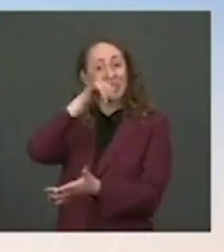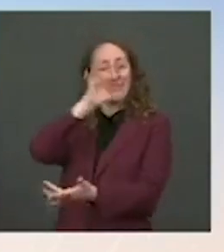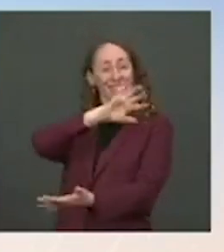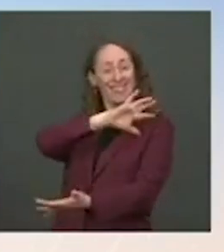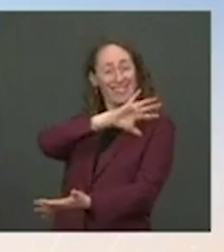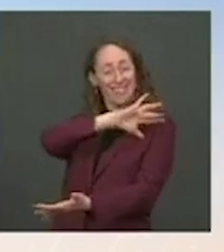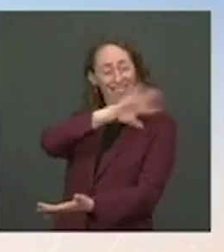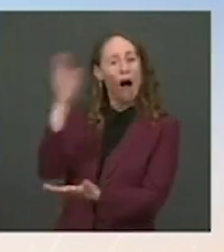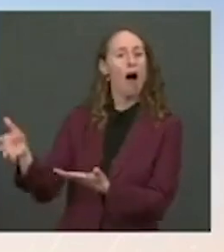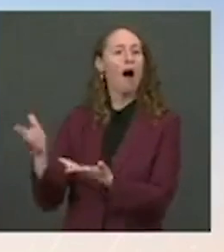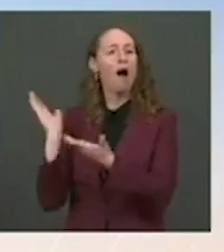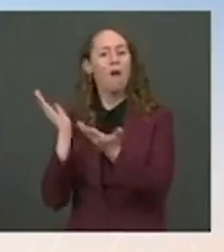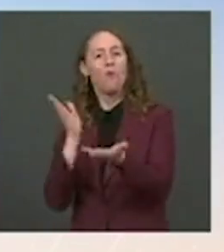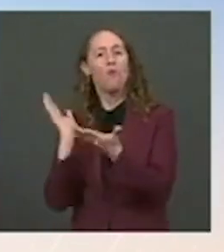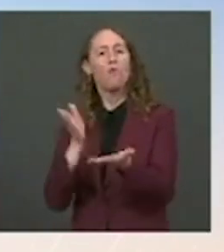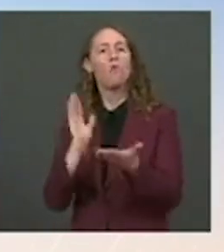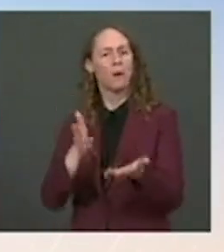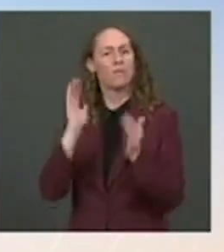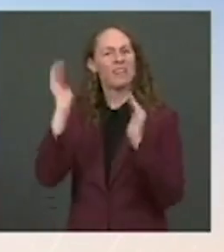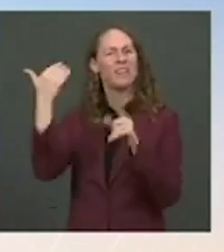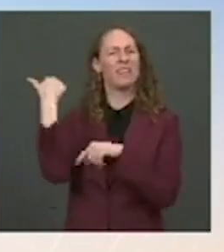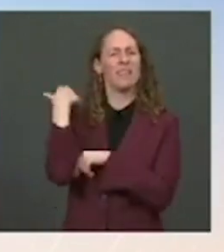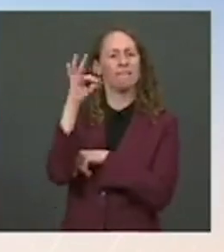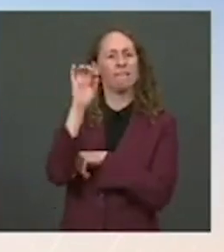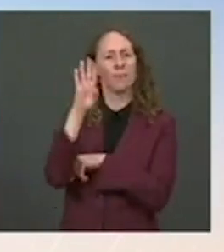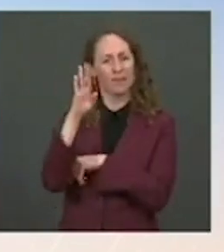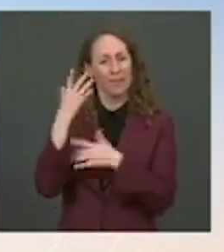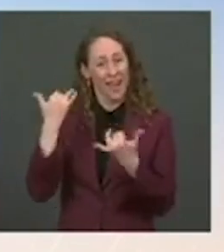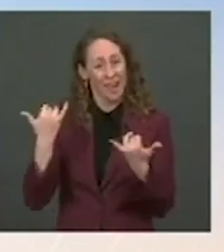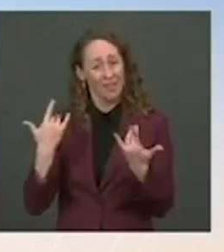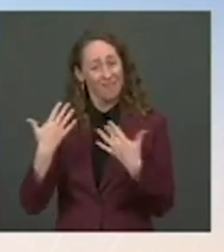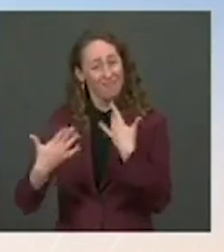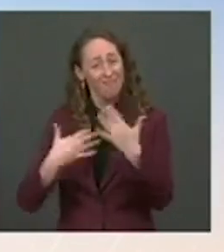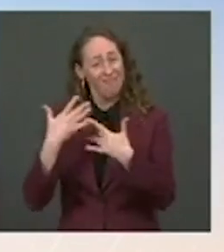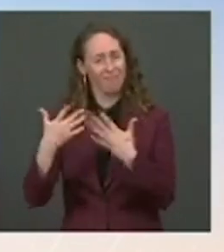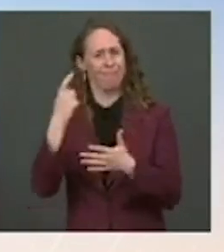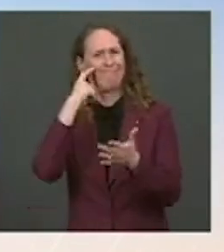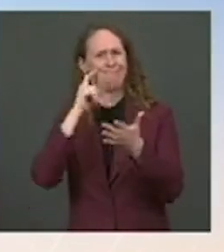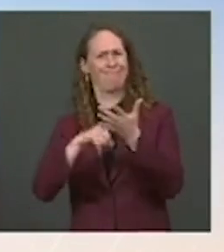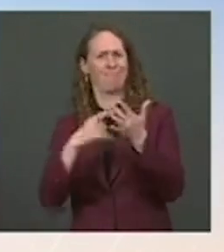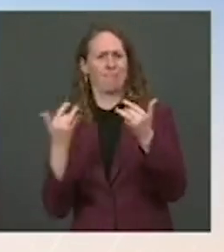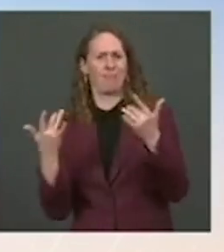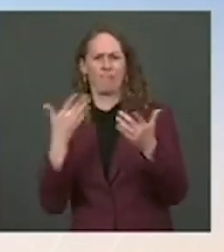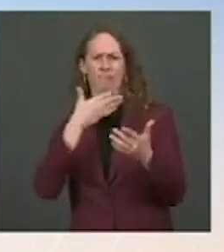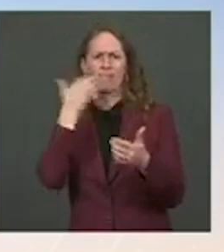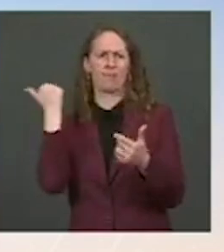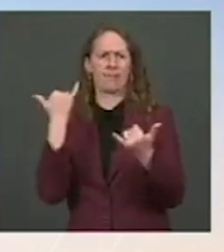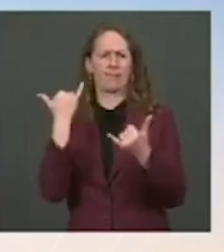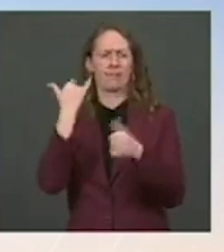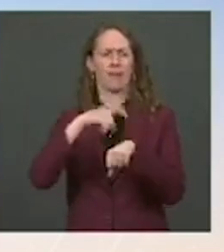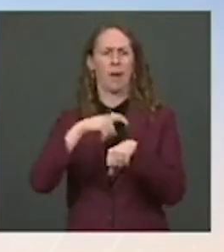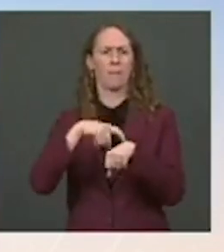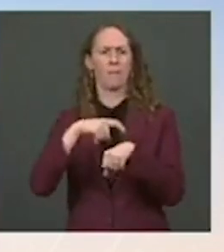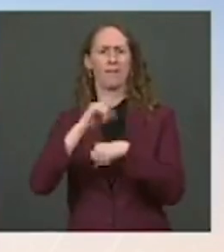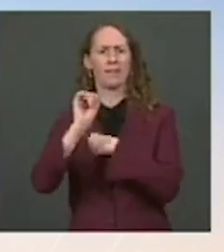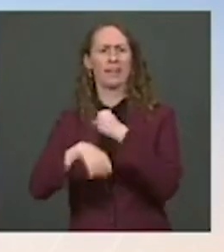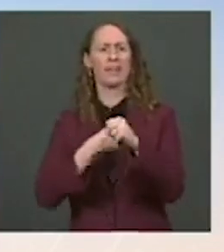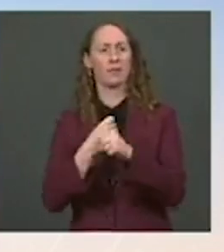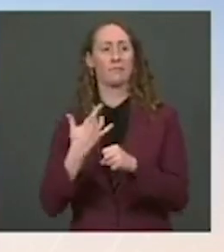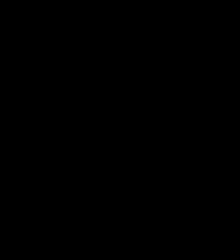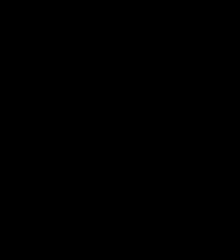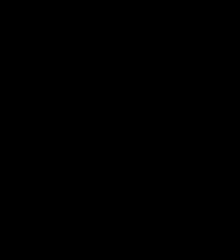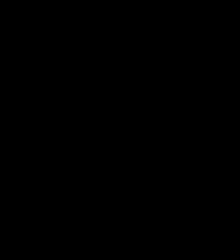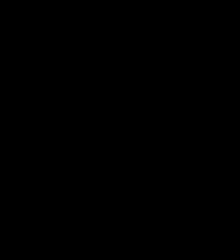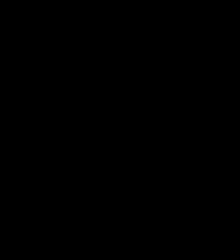February, and we've seen the uptick perhaps related to the fact that this season sometimes people are buying even more goods, but we've been working on it since